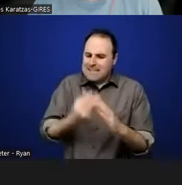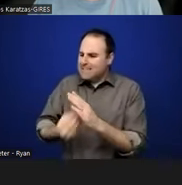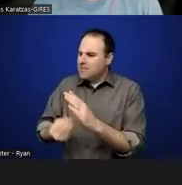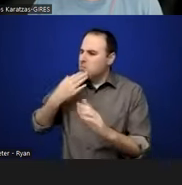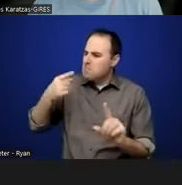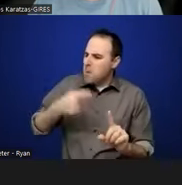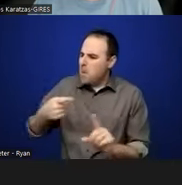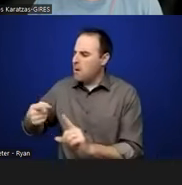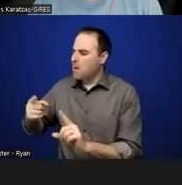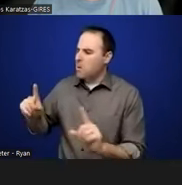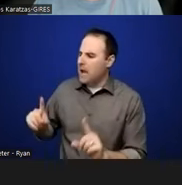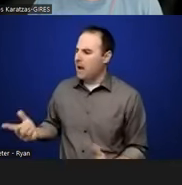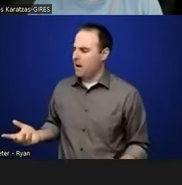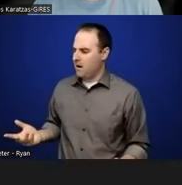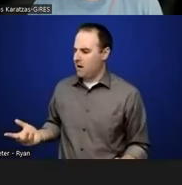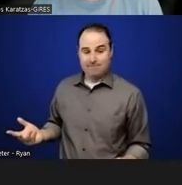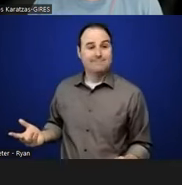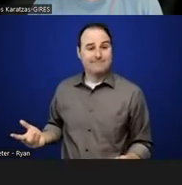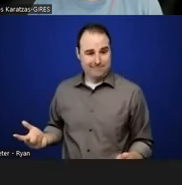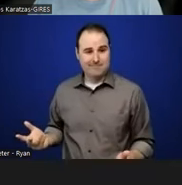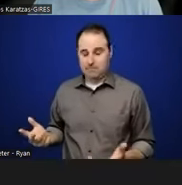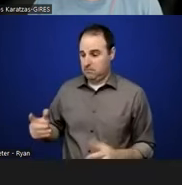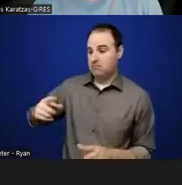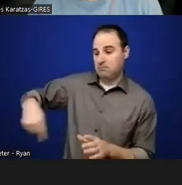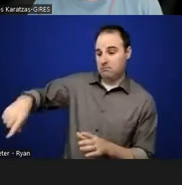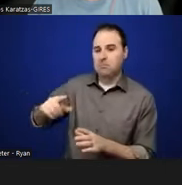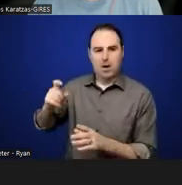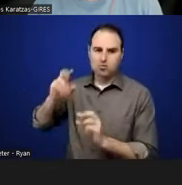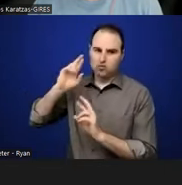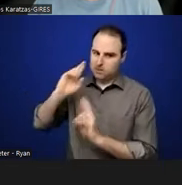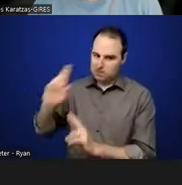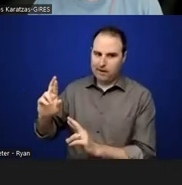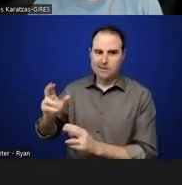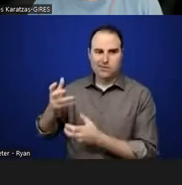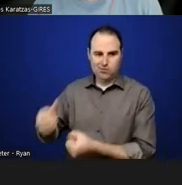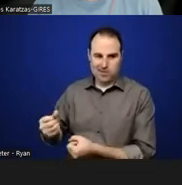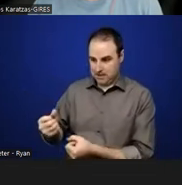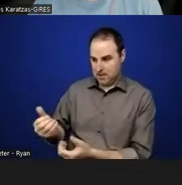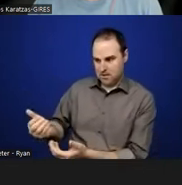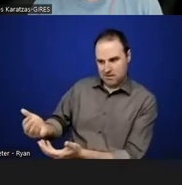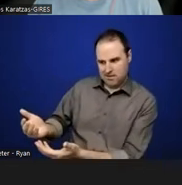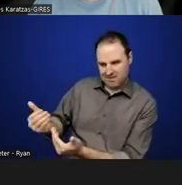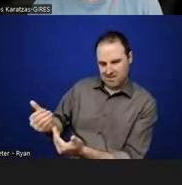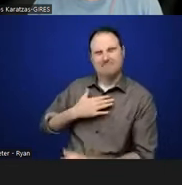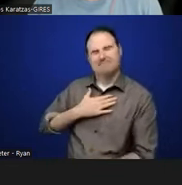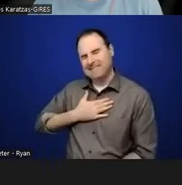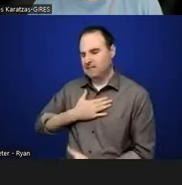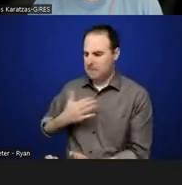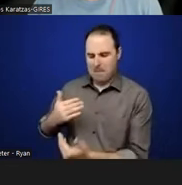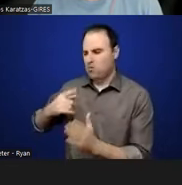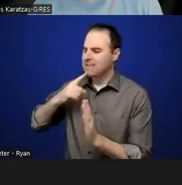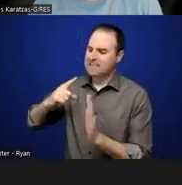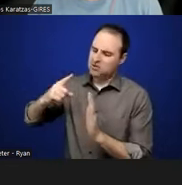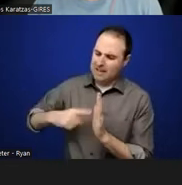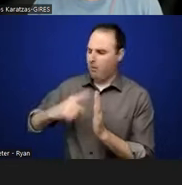like a lot of times with people that I really respect and trust, right? That they can be really, really, really